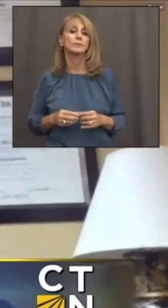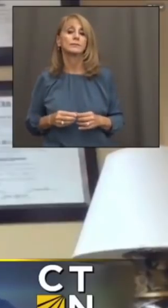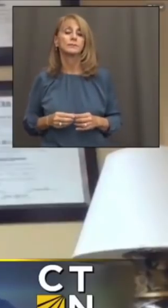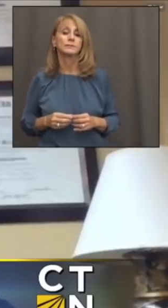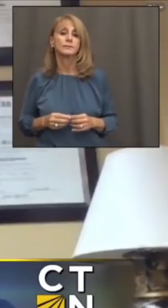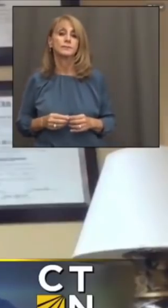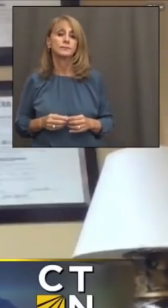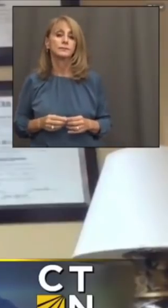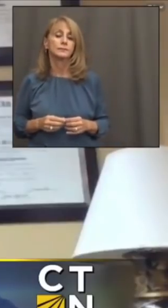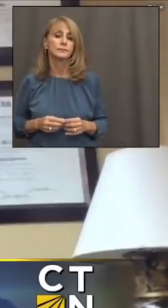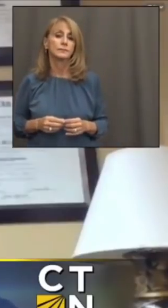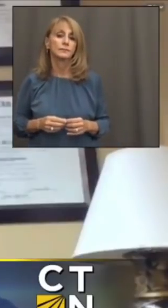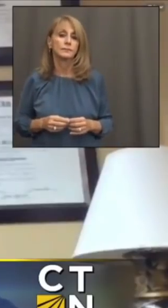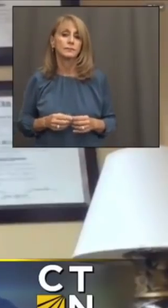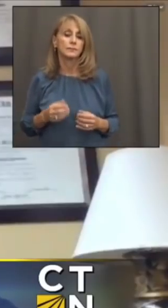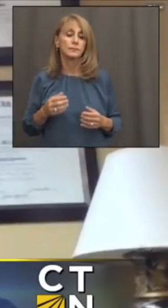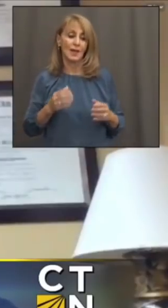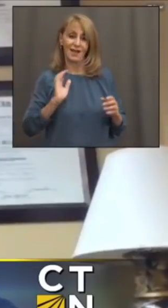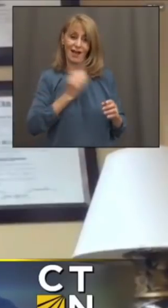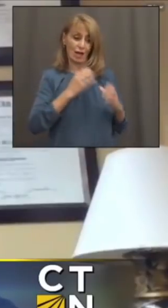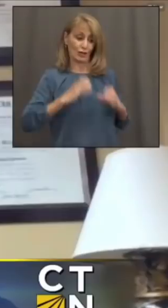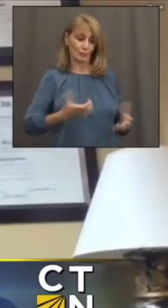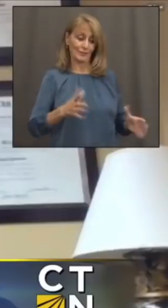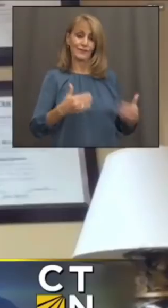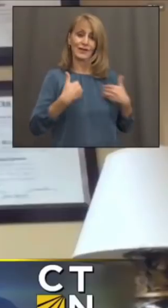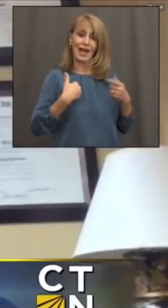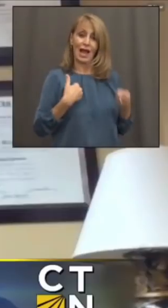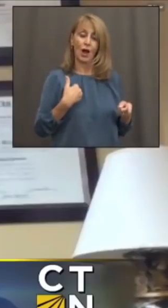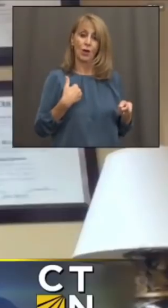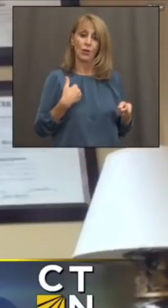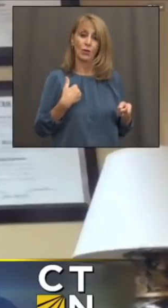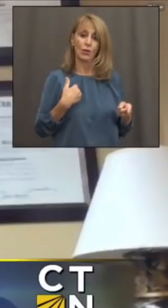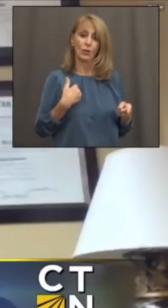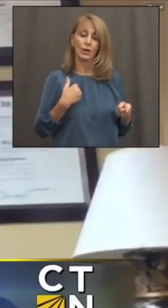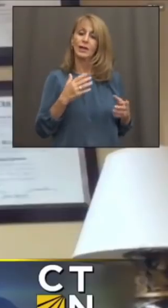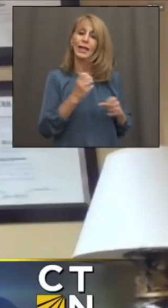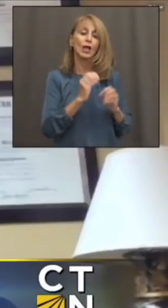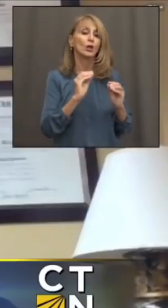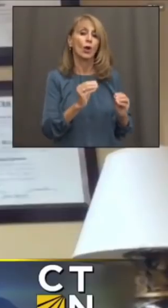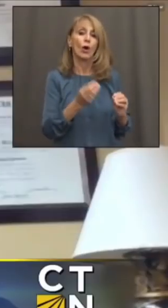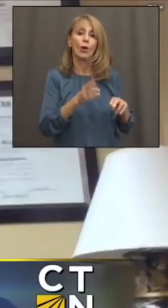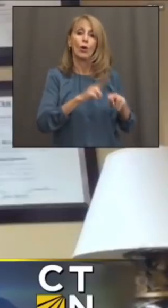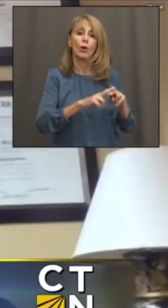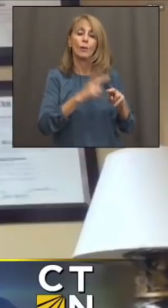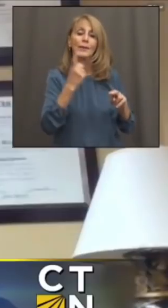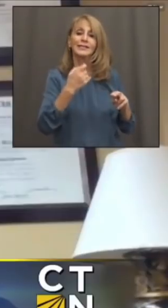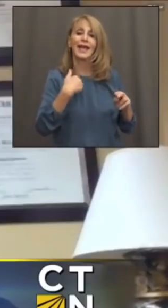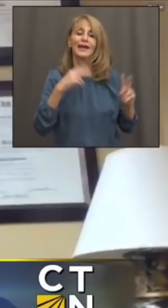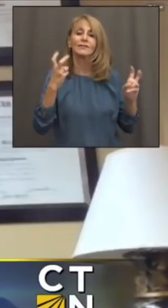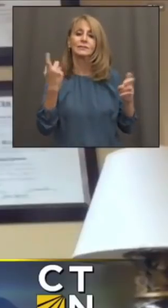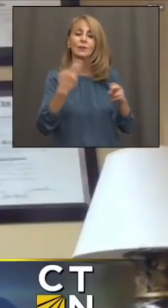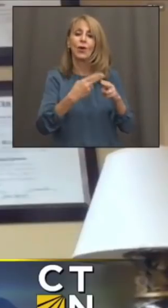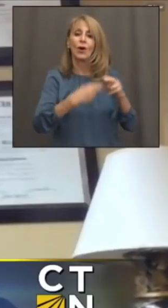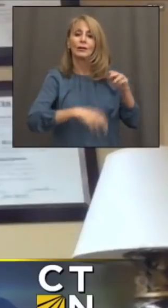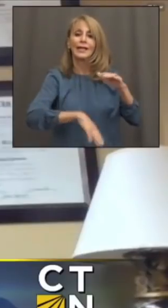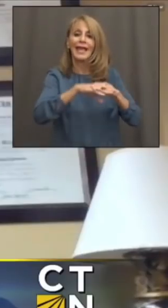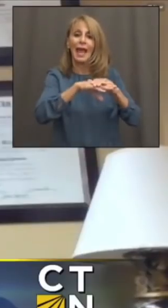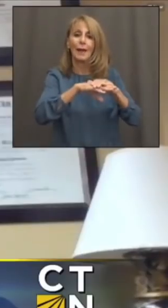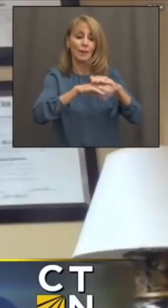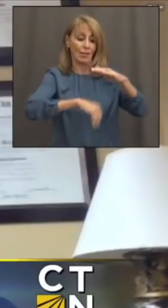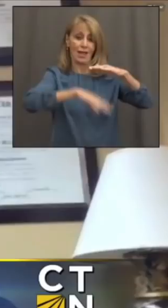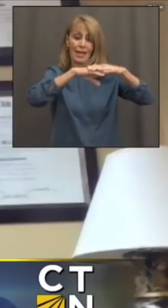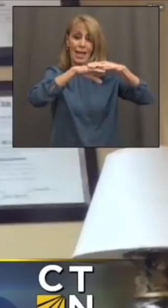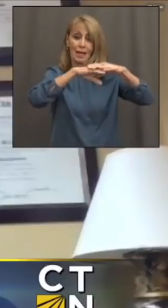about 25 percent of our customers receive no subsidy at all because of the cap. The cap is now removed.